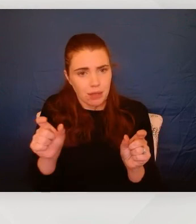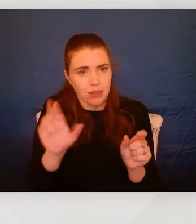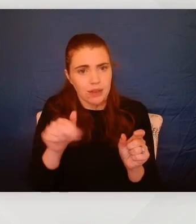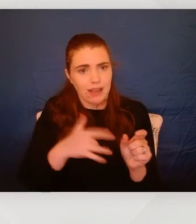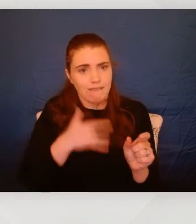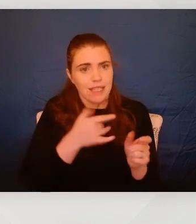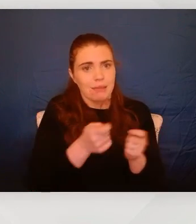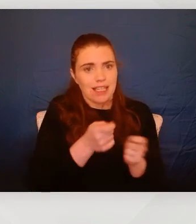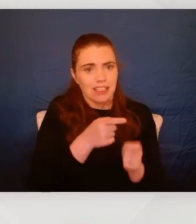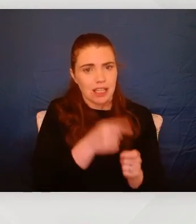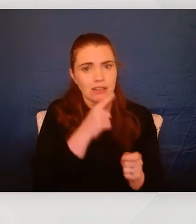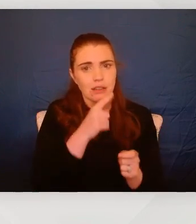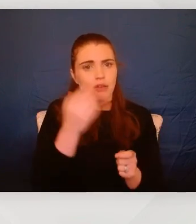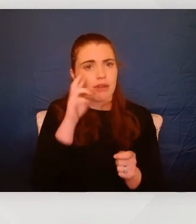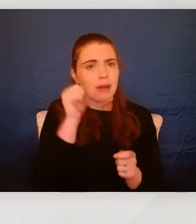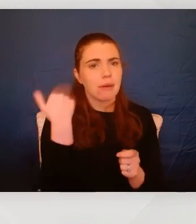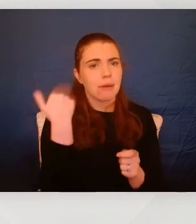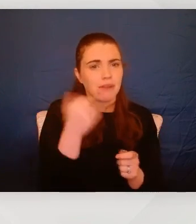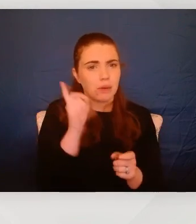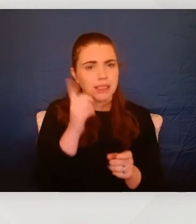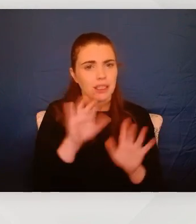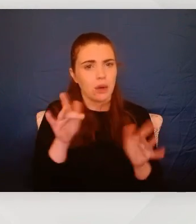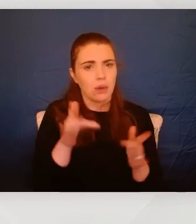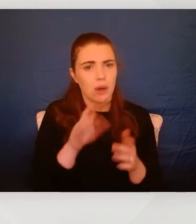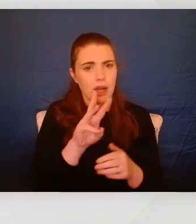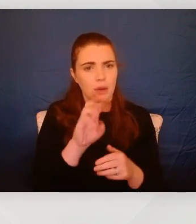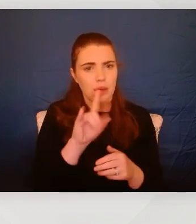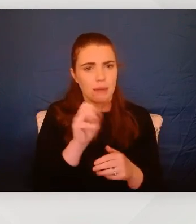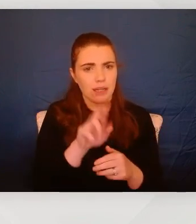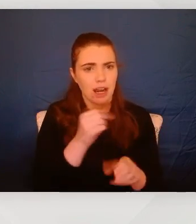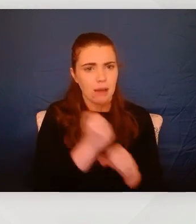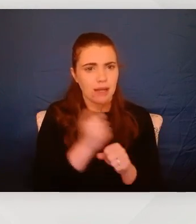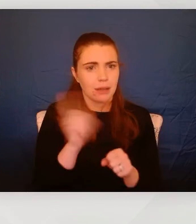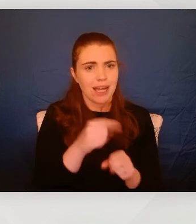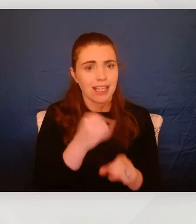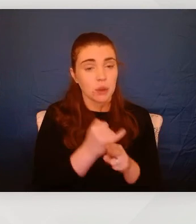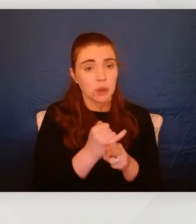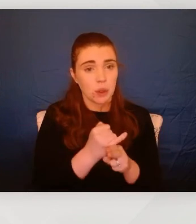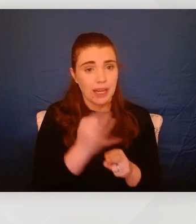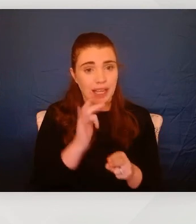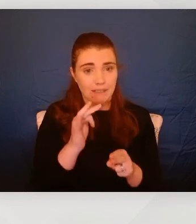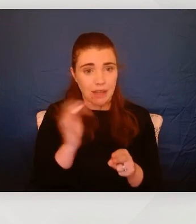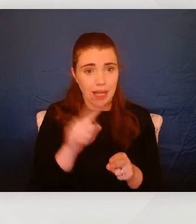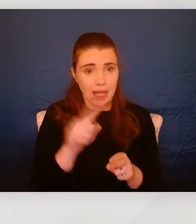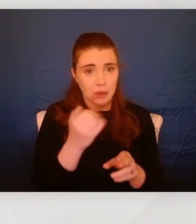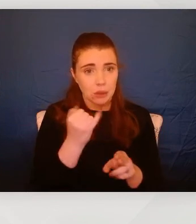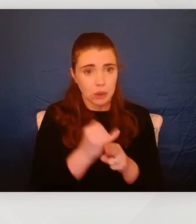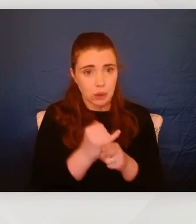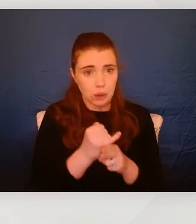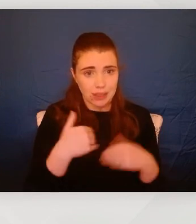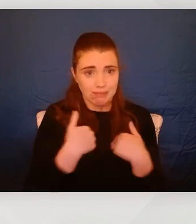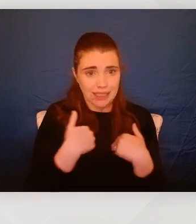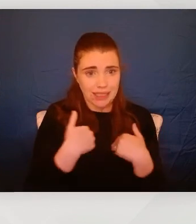a webinar before, say about back to school anxiety, it might be that they would just put their school uniform on. And if that's all they can cope with, that's step one.